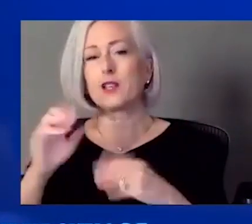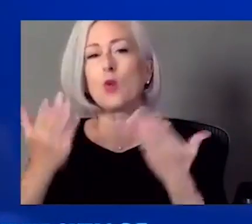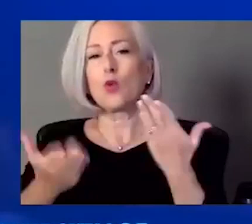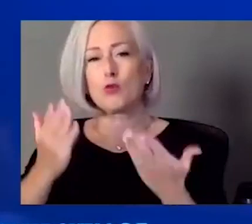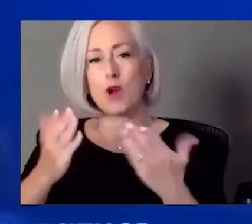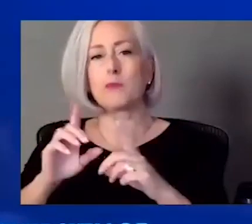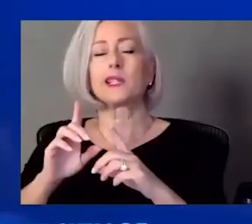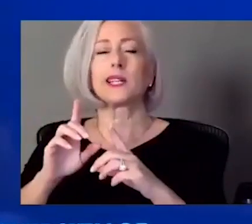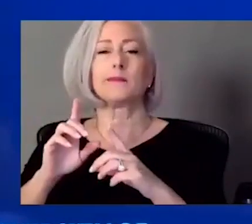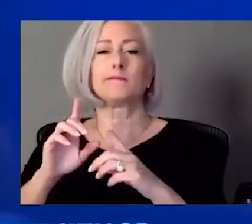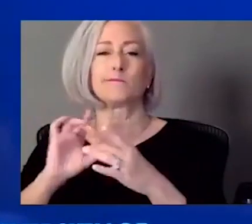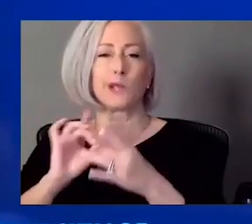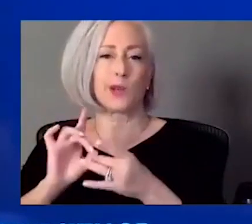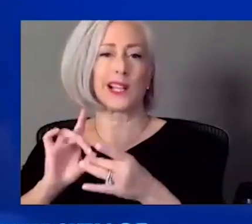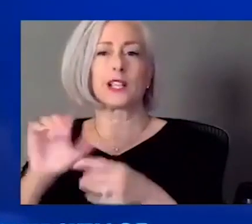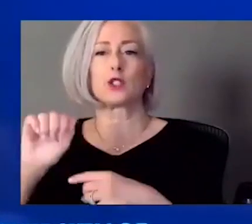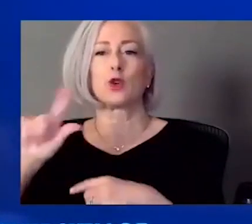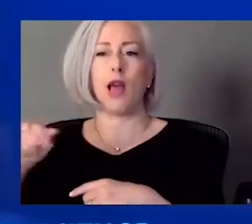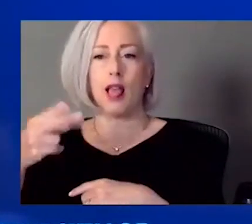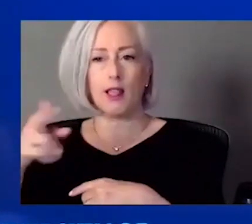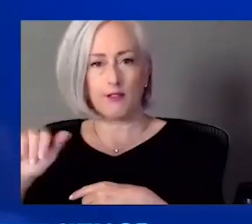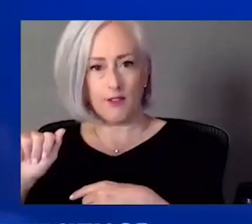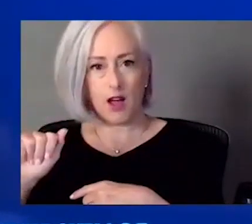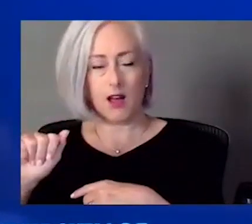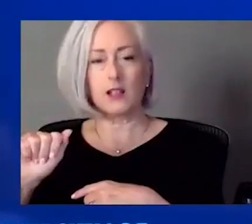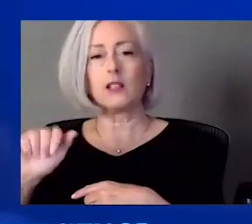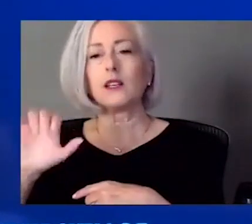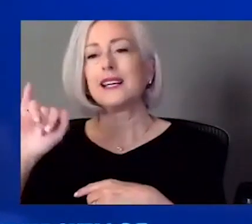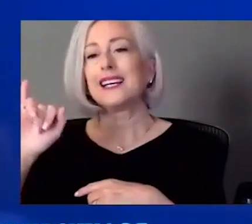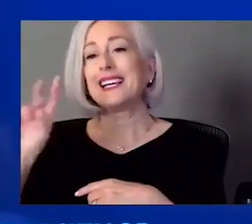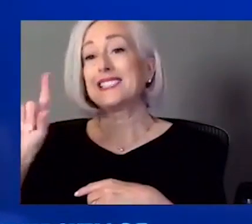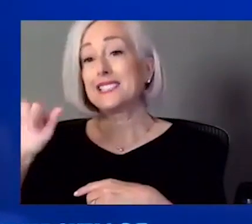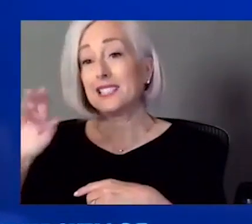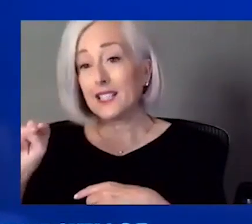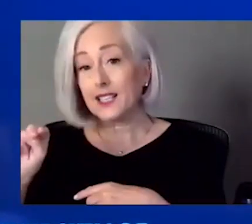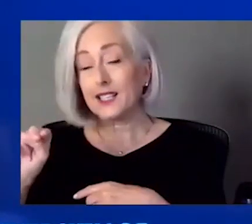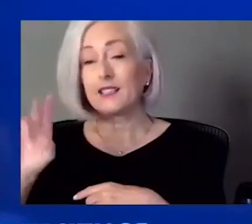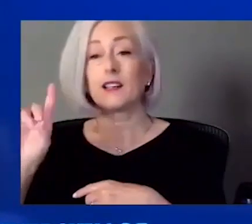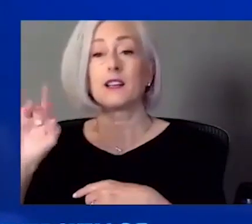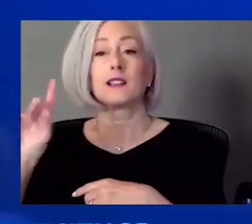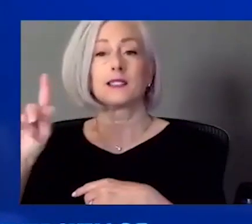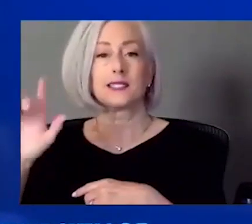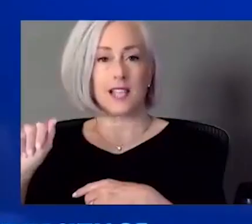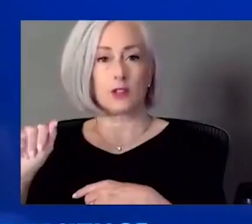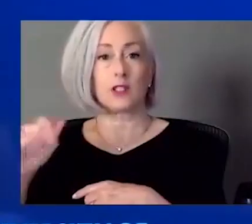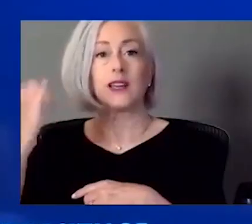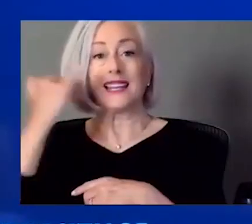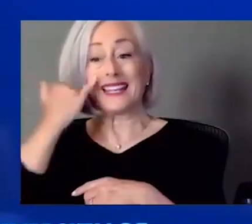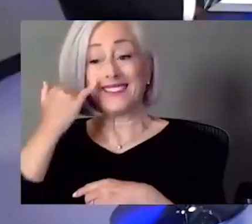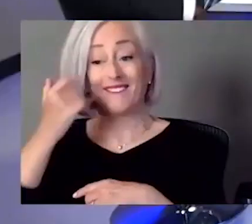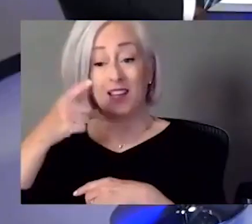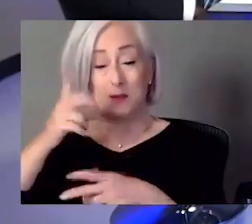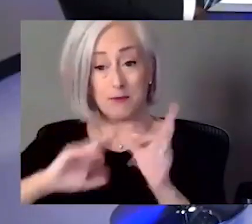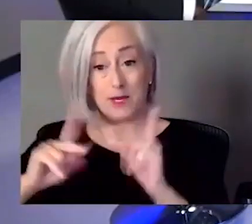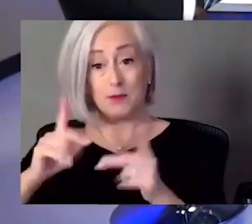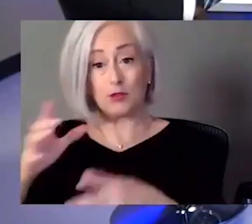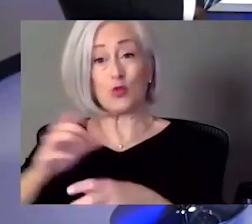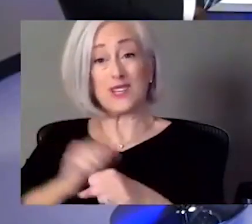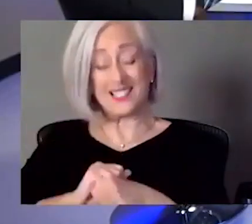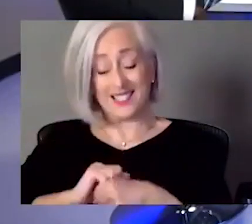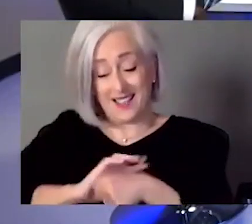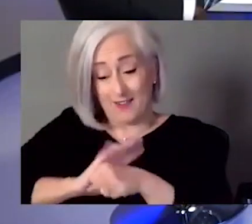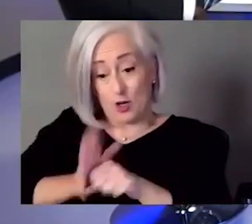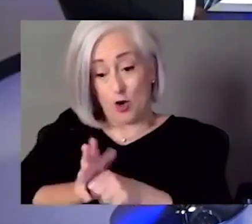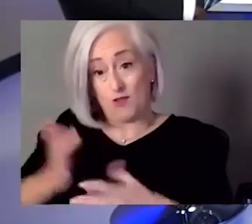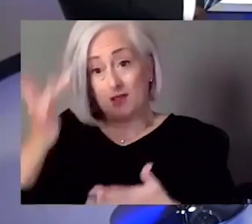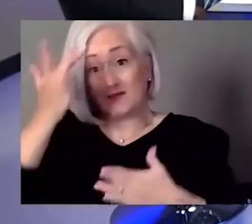or that Indian variant that most people, uh, who are infected currently are going to be infected with one of those probably. Um, just another quick comment on that